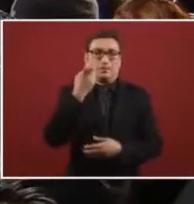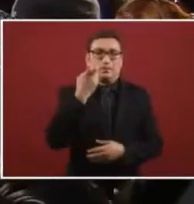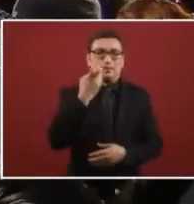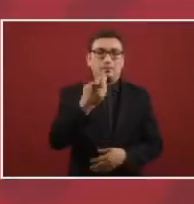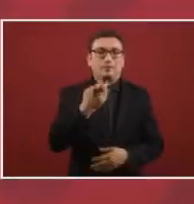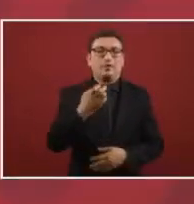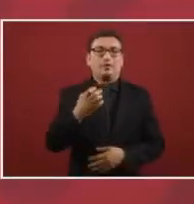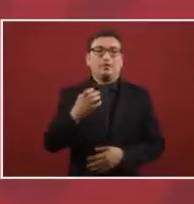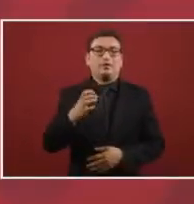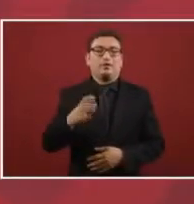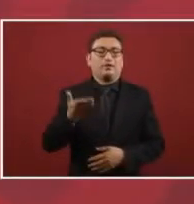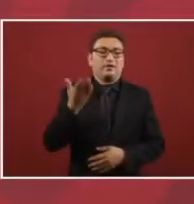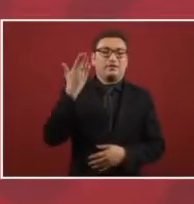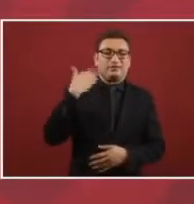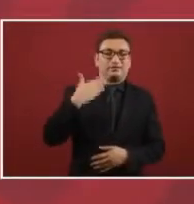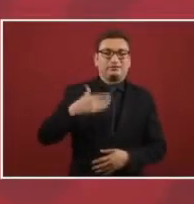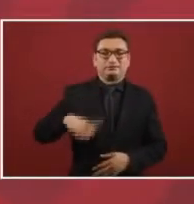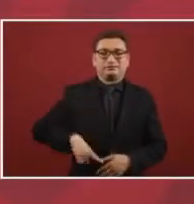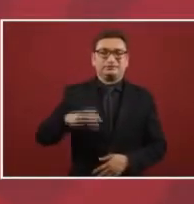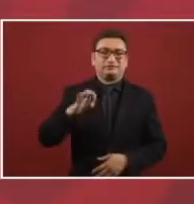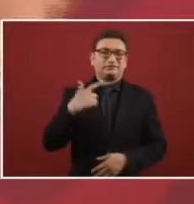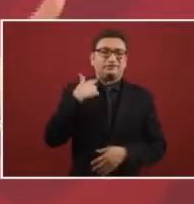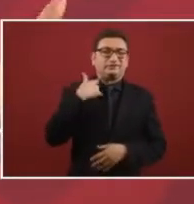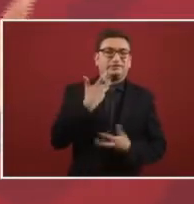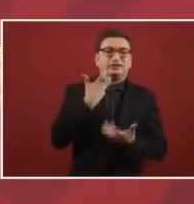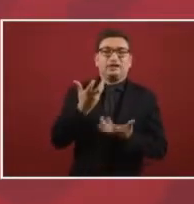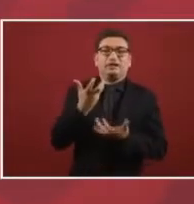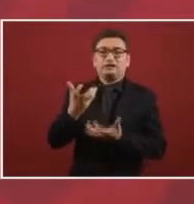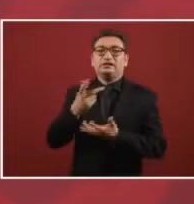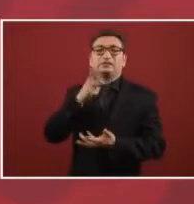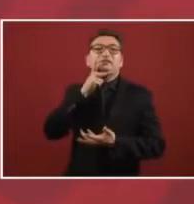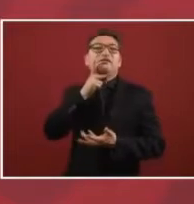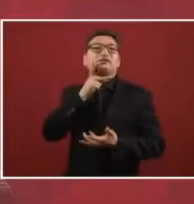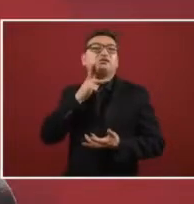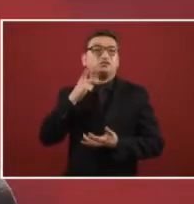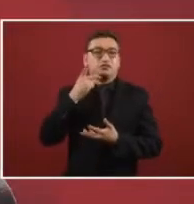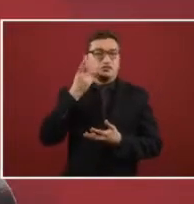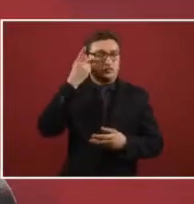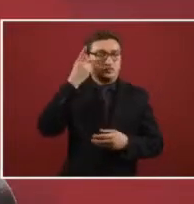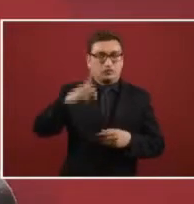to privatize it completely